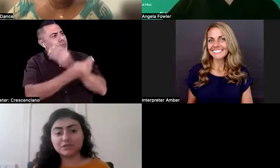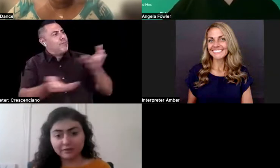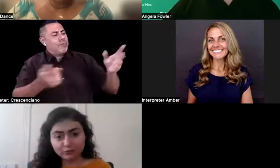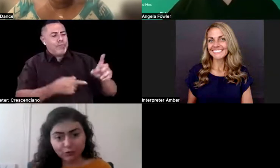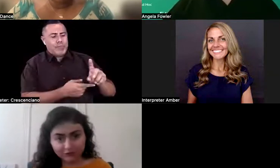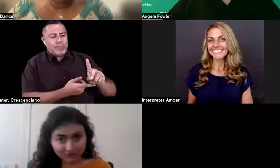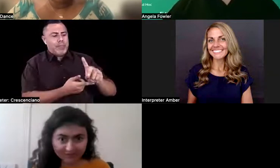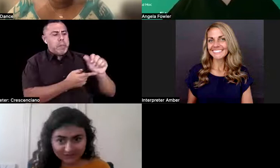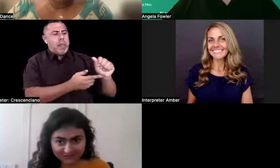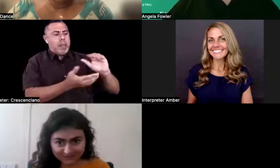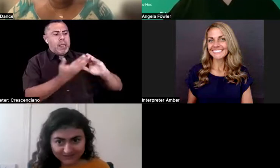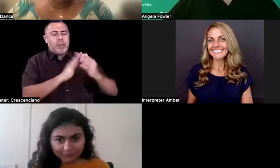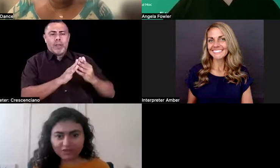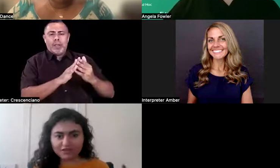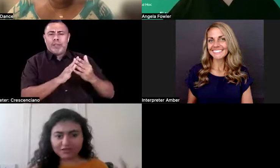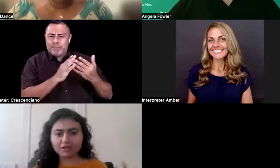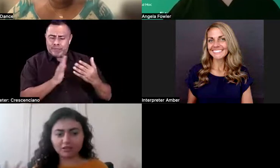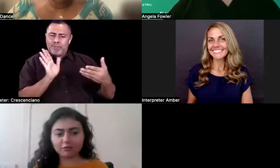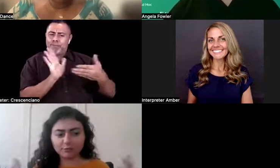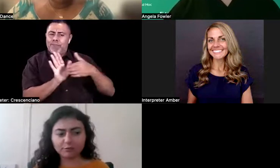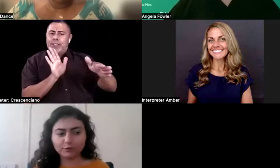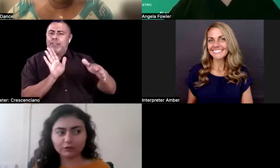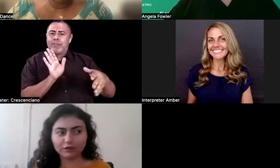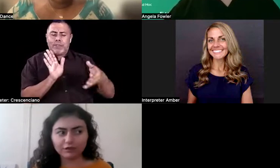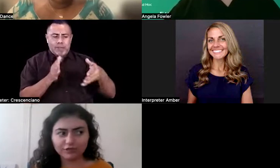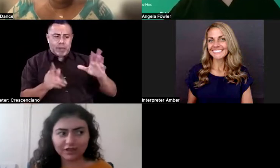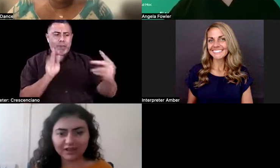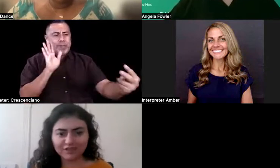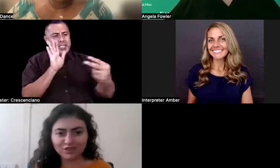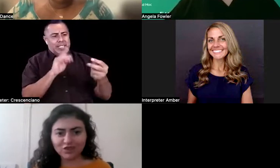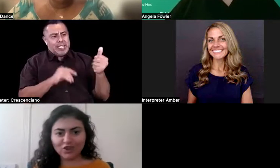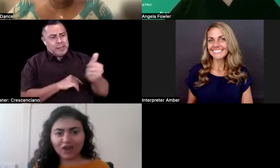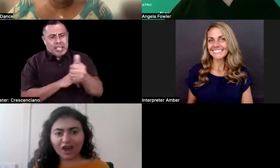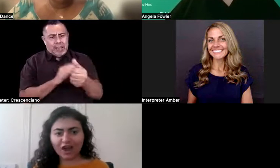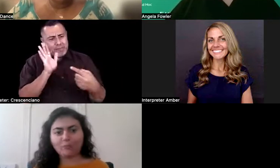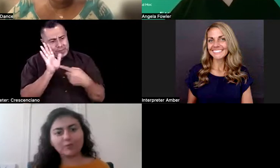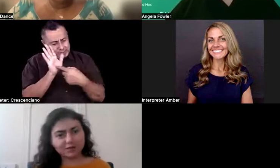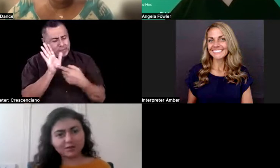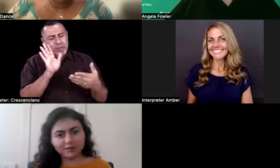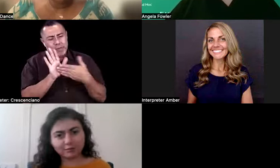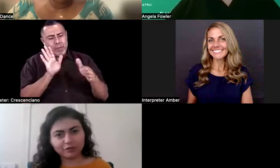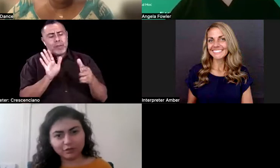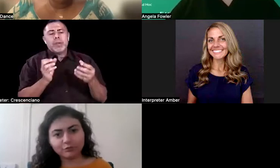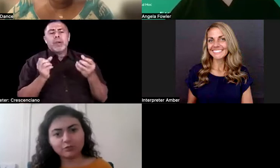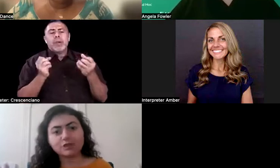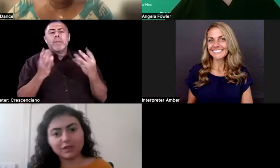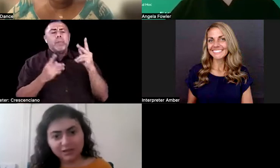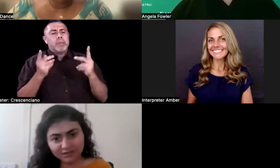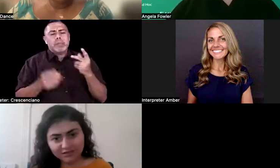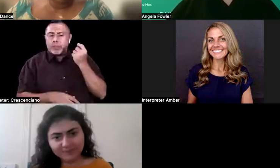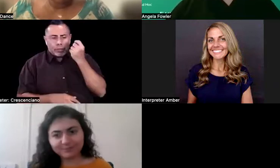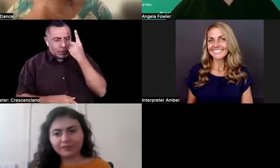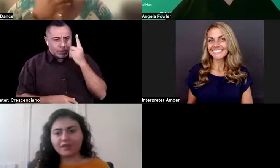themselves represented because I think a lot of people don't understand how big the disability community